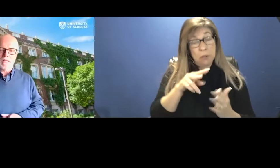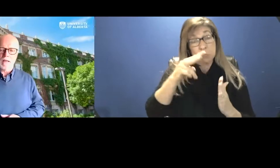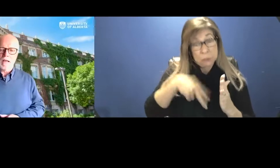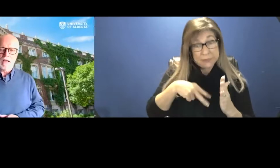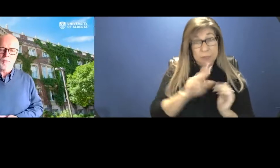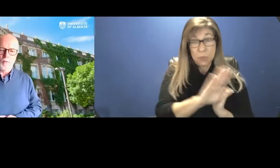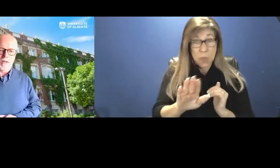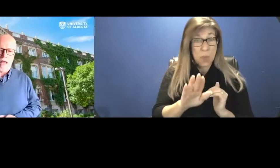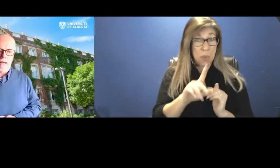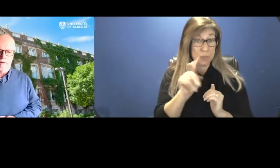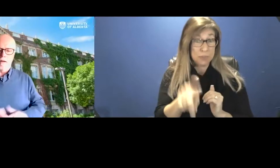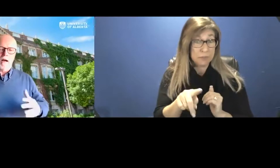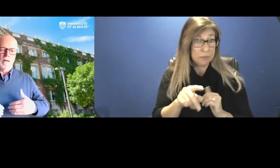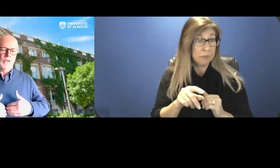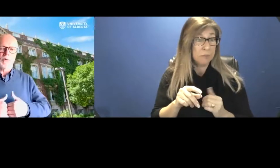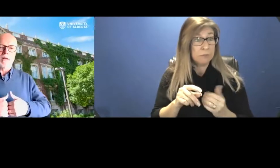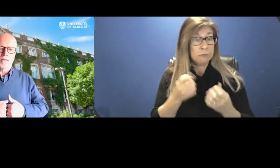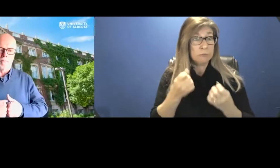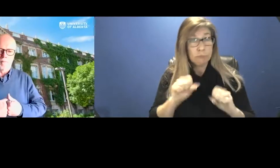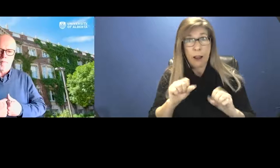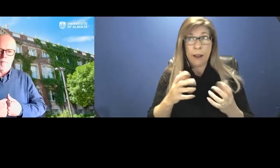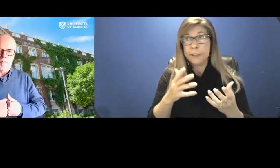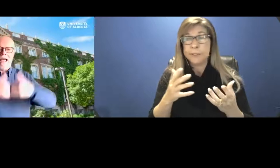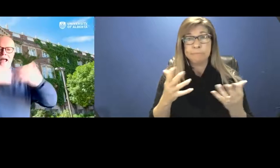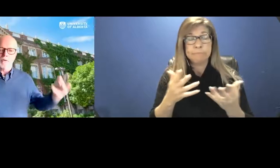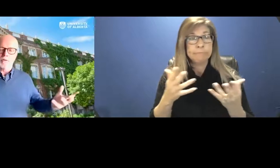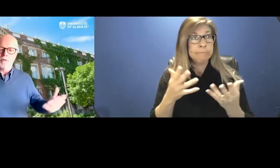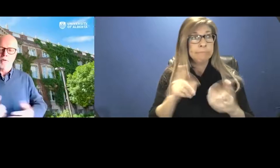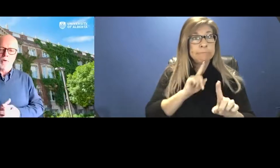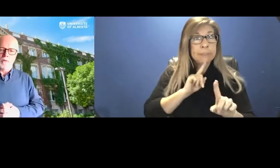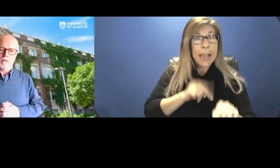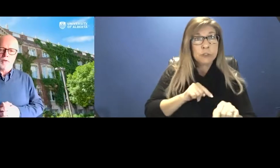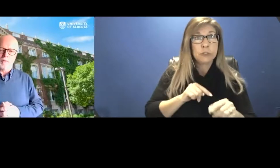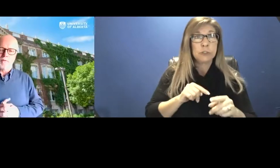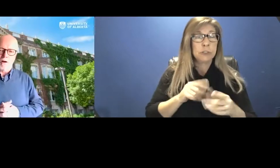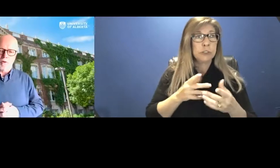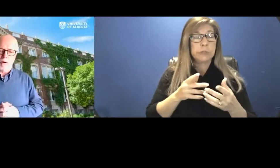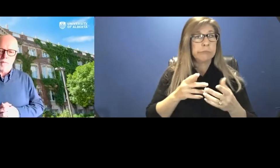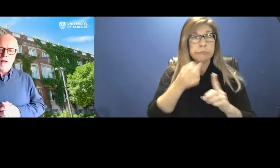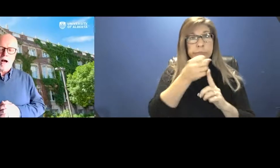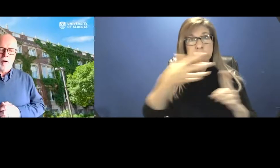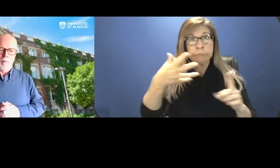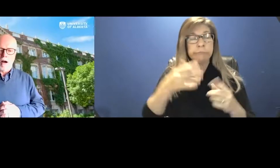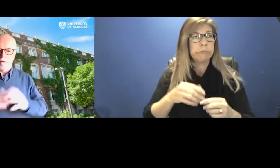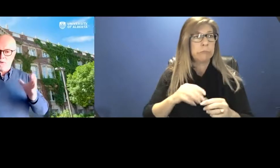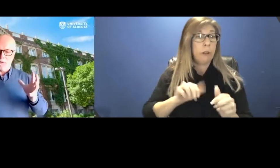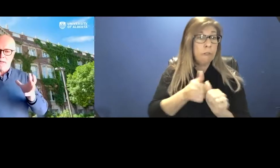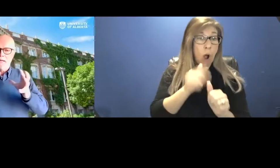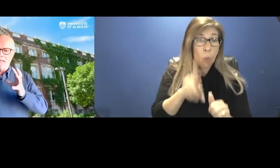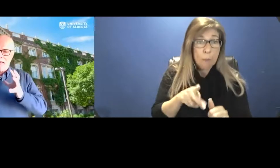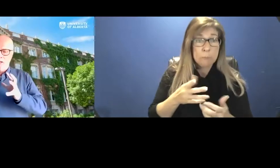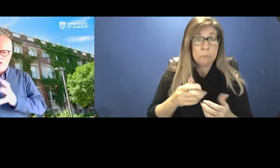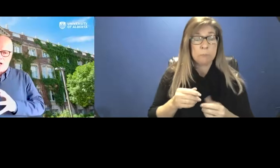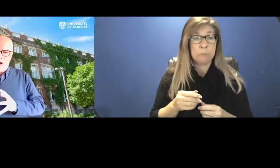see if we can, uh, generate some, some answers to those in terms of follow-up. Um, I'll certainly